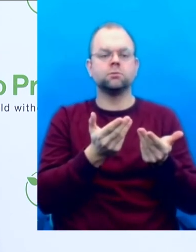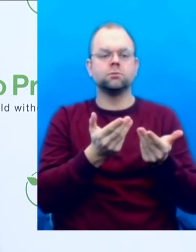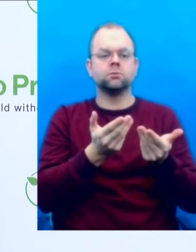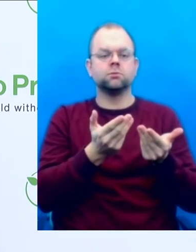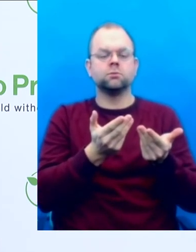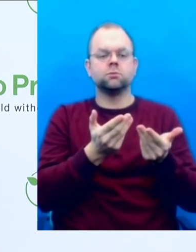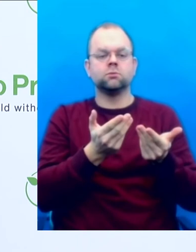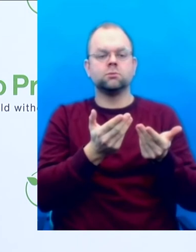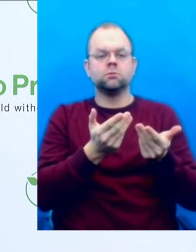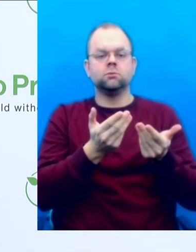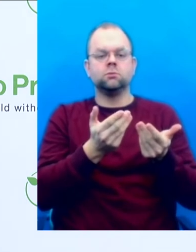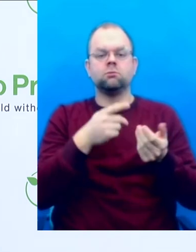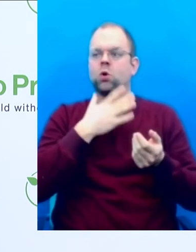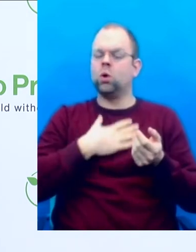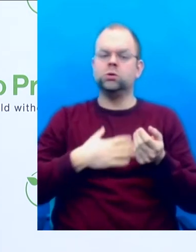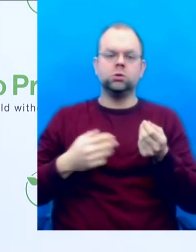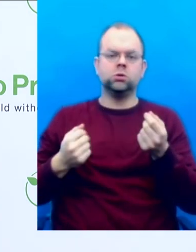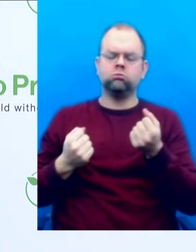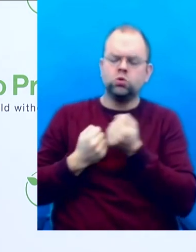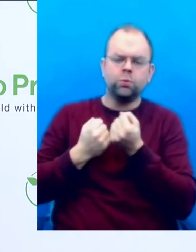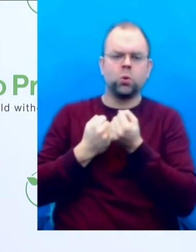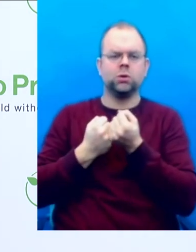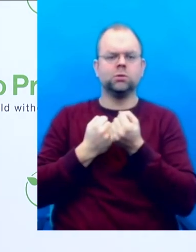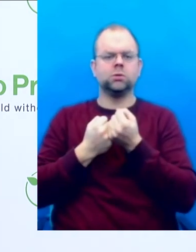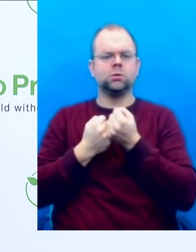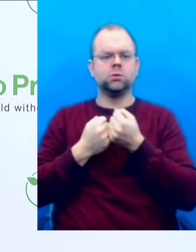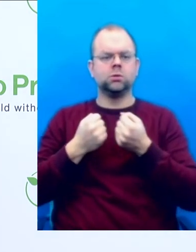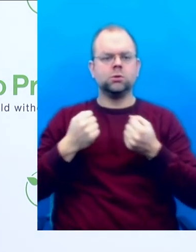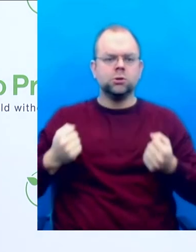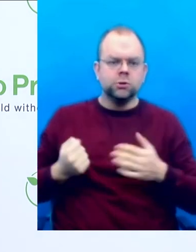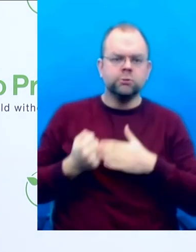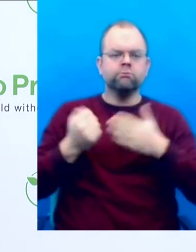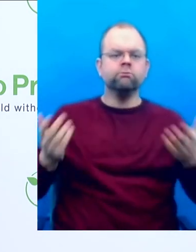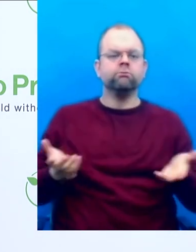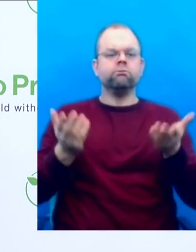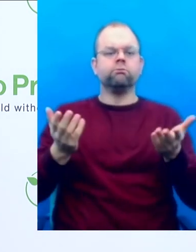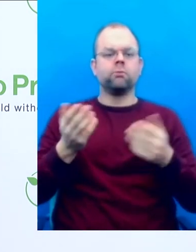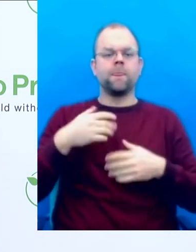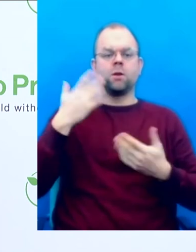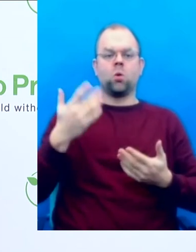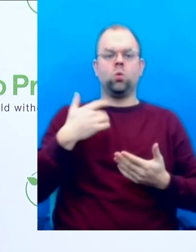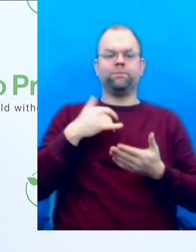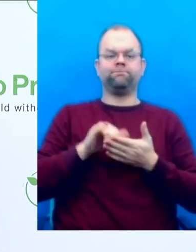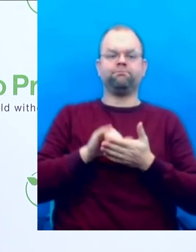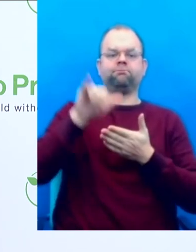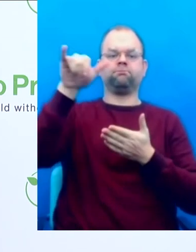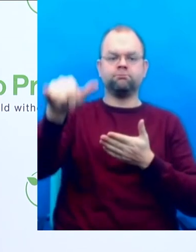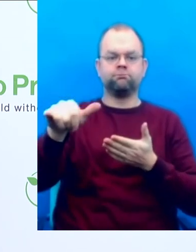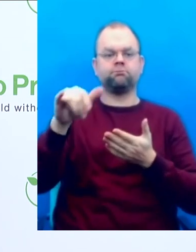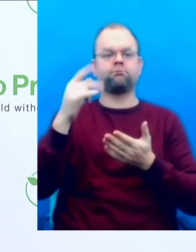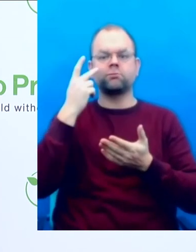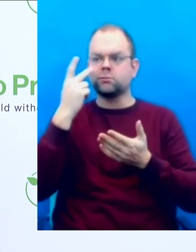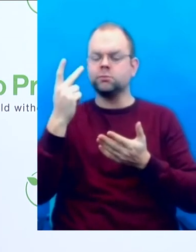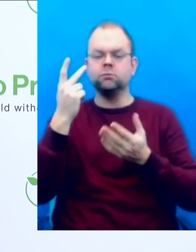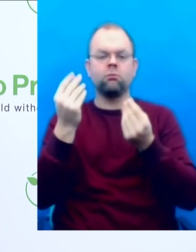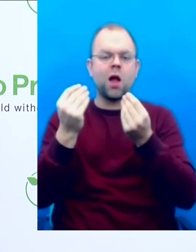of your platform, you have information, you offer opportunities, you offer peer-to-peer support. Could you give us a concrete example, maybe